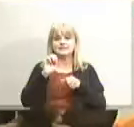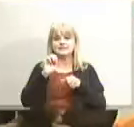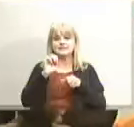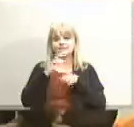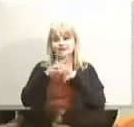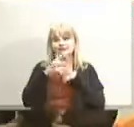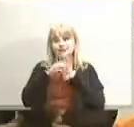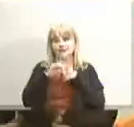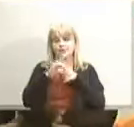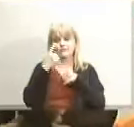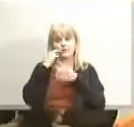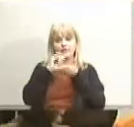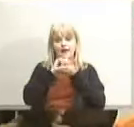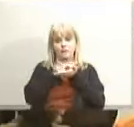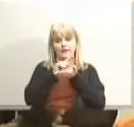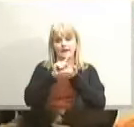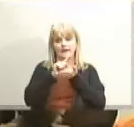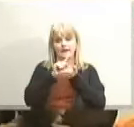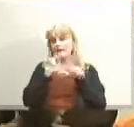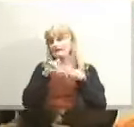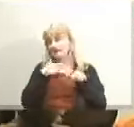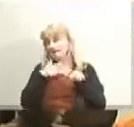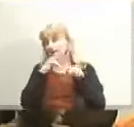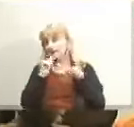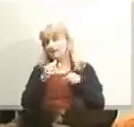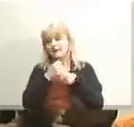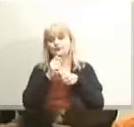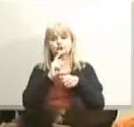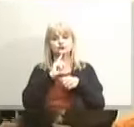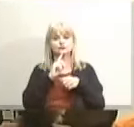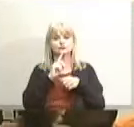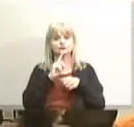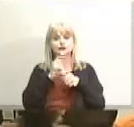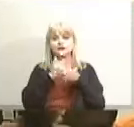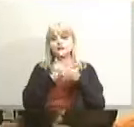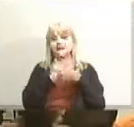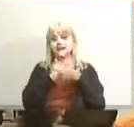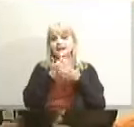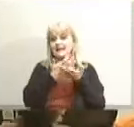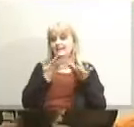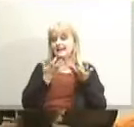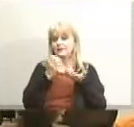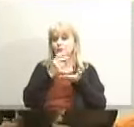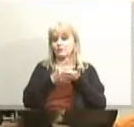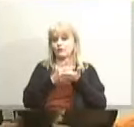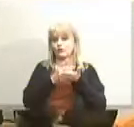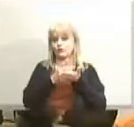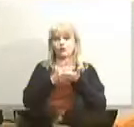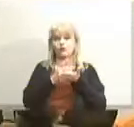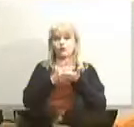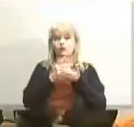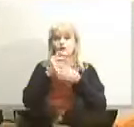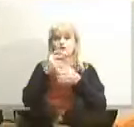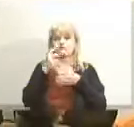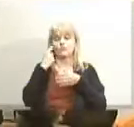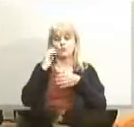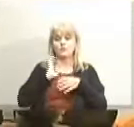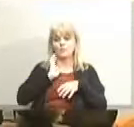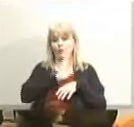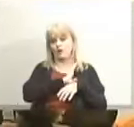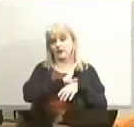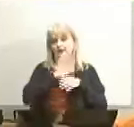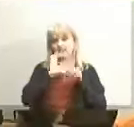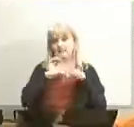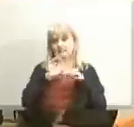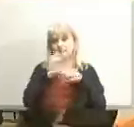can make sure that anything that's brought to the board for approval with one meeting in october the other thing with moving to